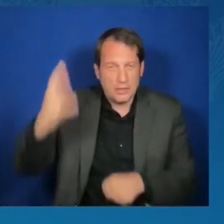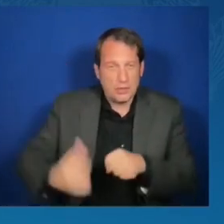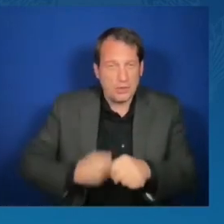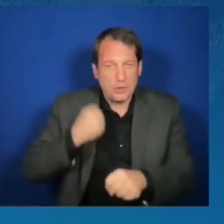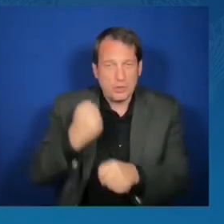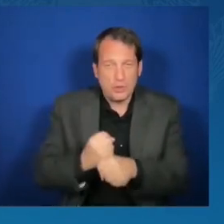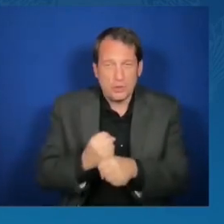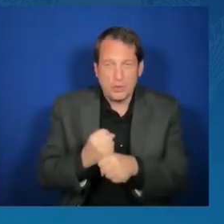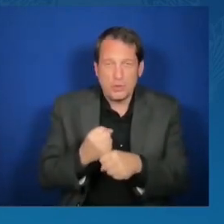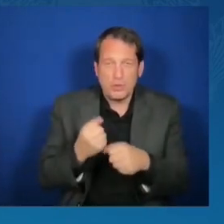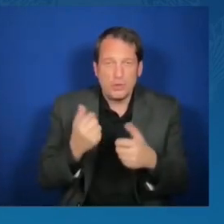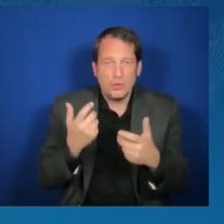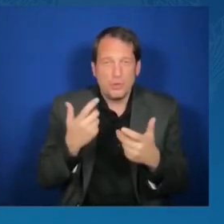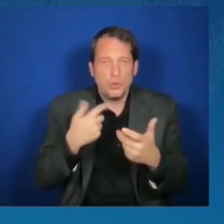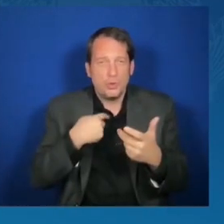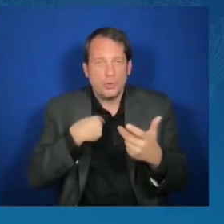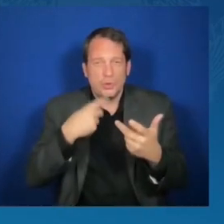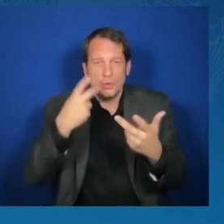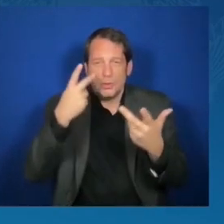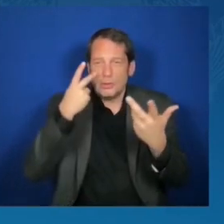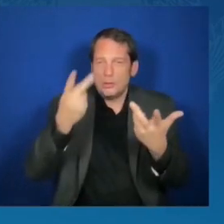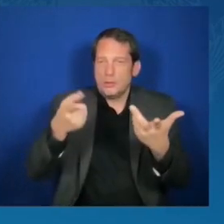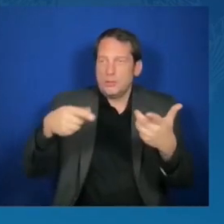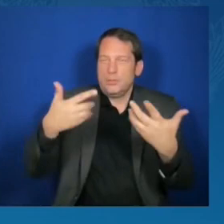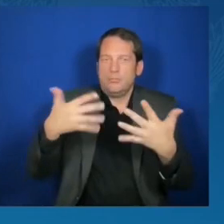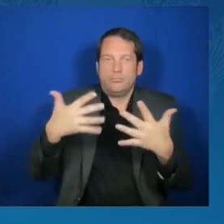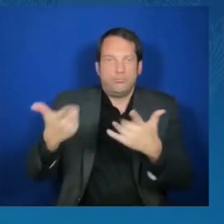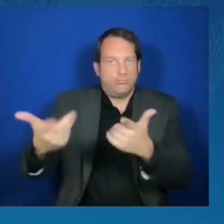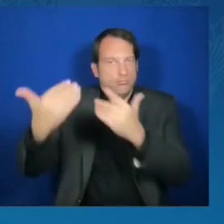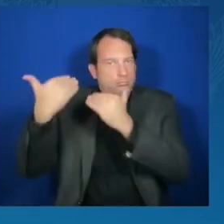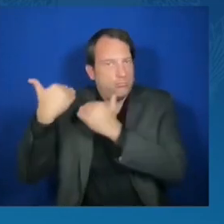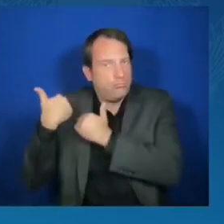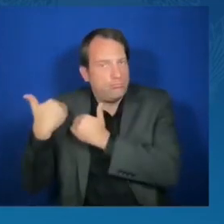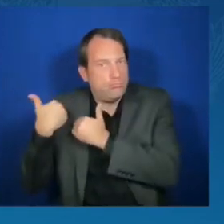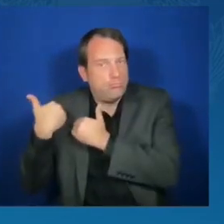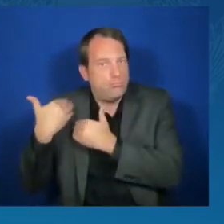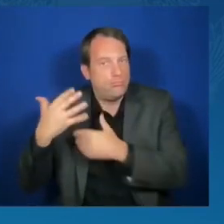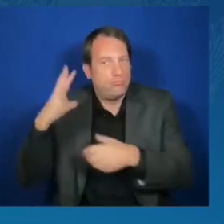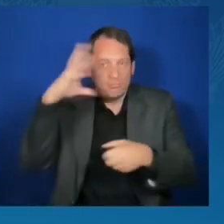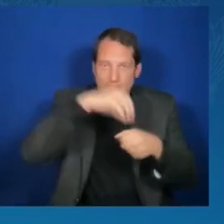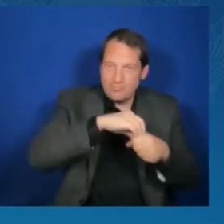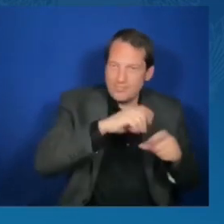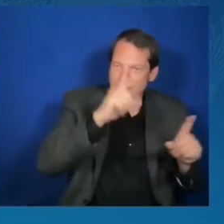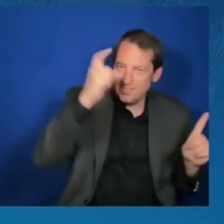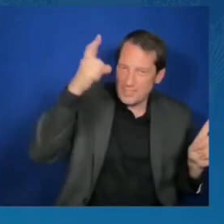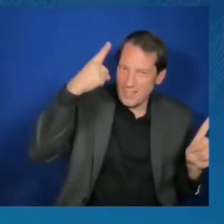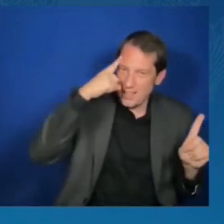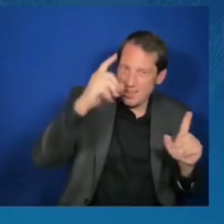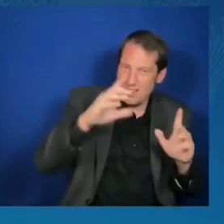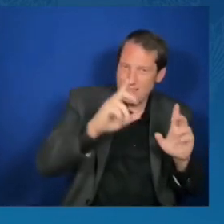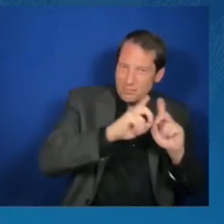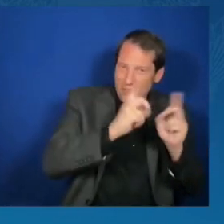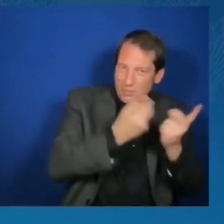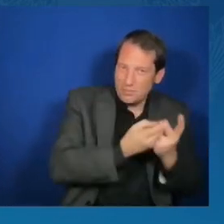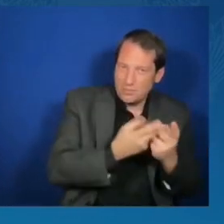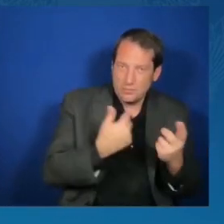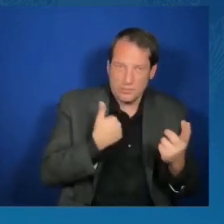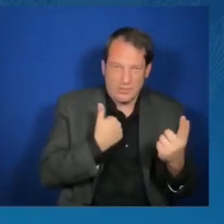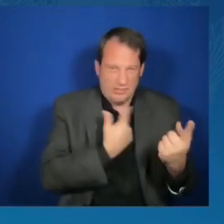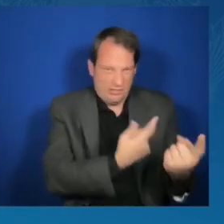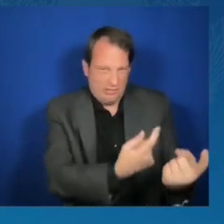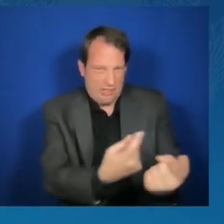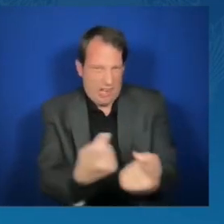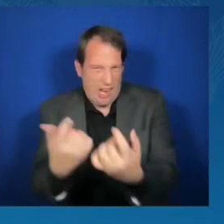recruiting mission. We want the best people for our diplomacy, and we want a department that actually reflects the country that it